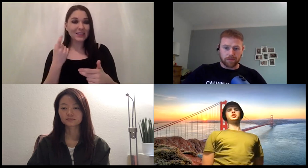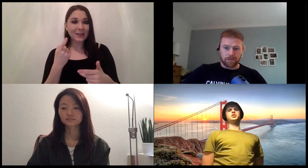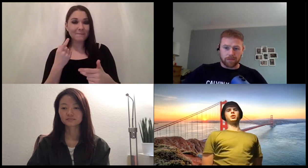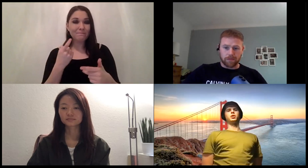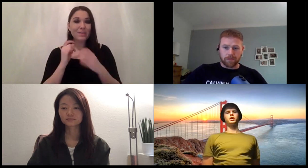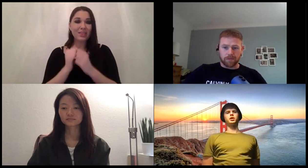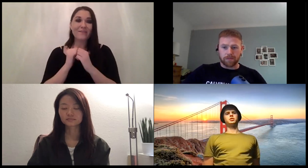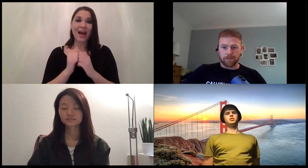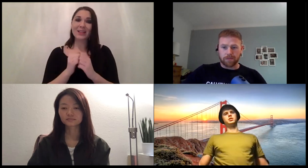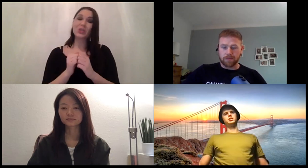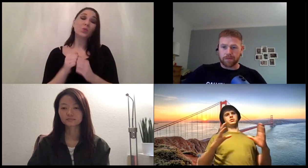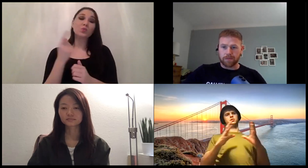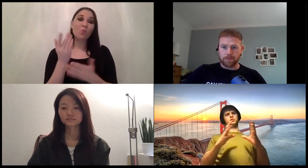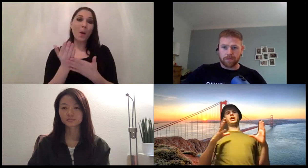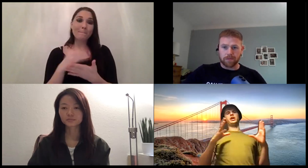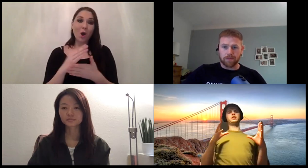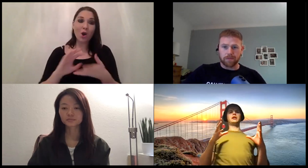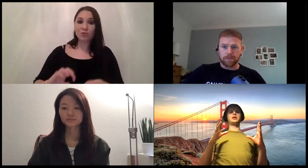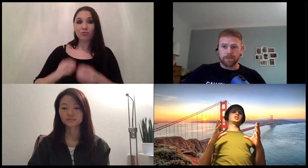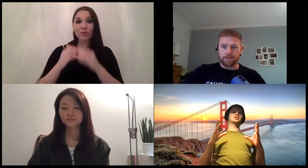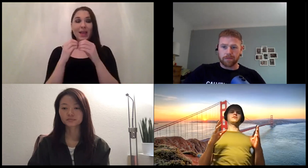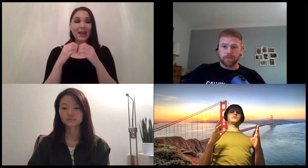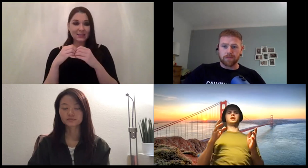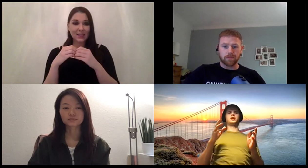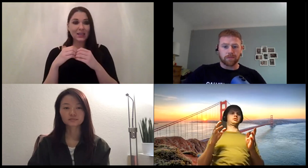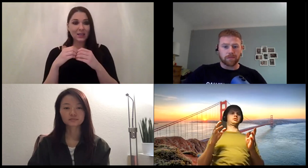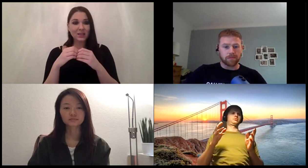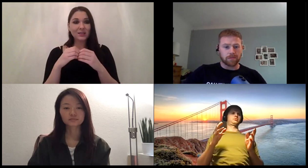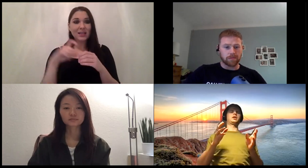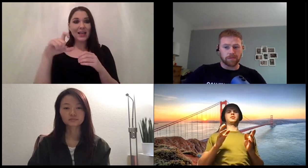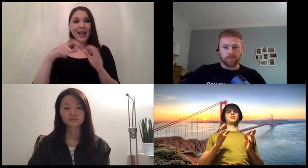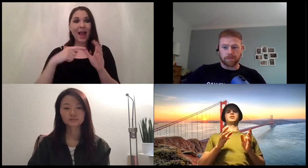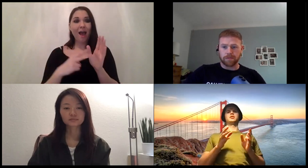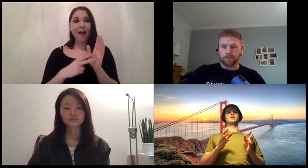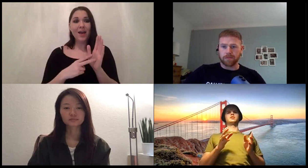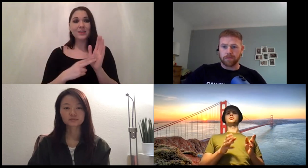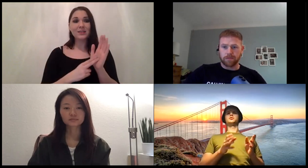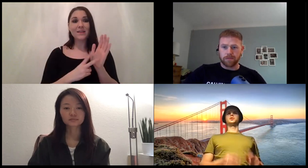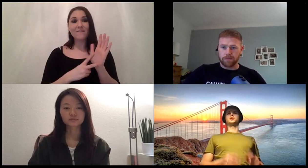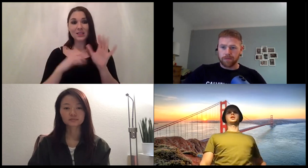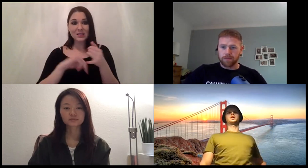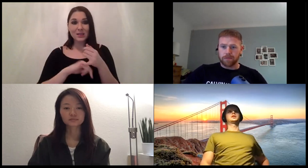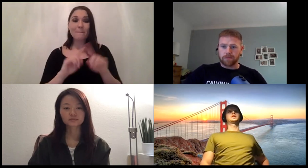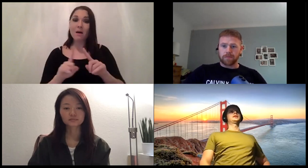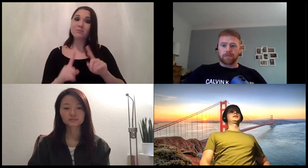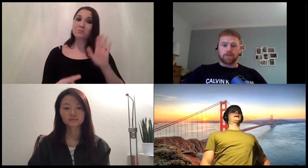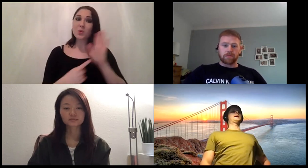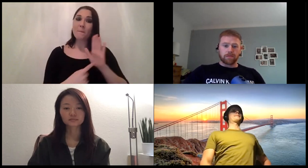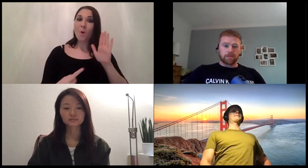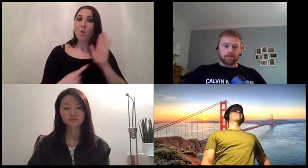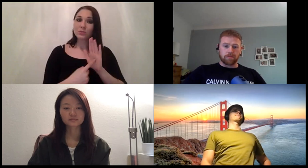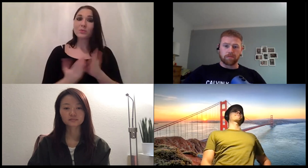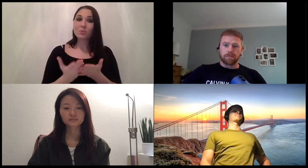one part in creating the ai project canvas but it's my opinion the most important part um